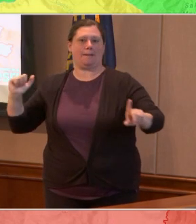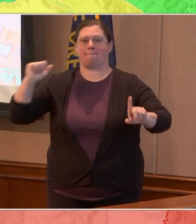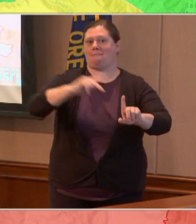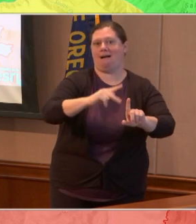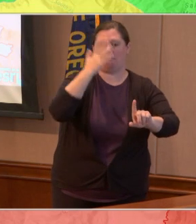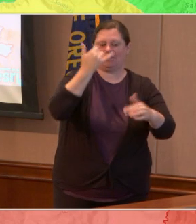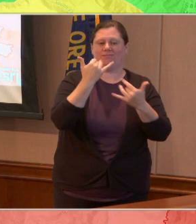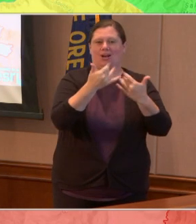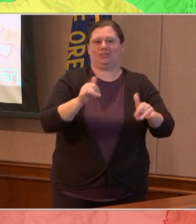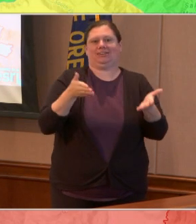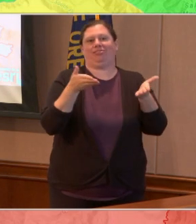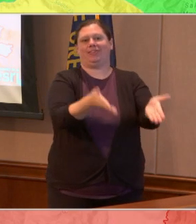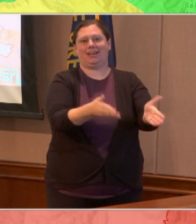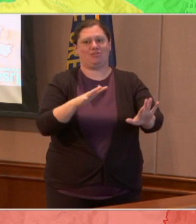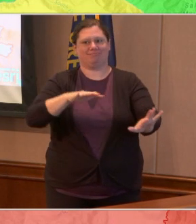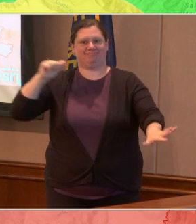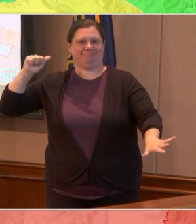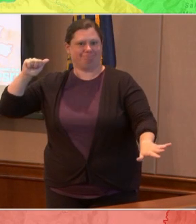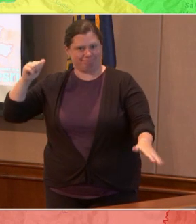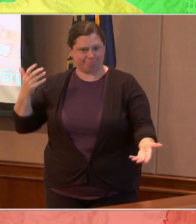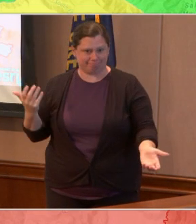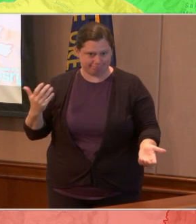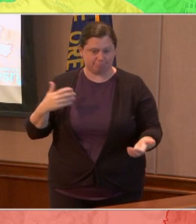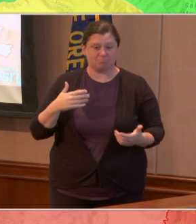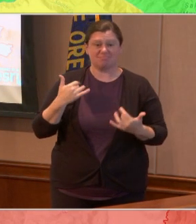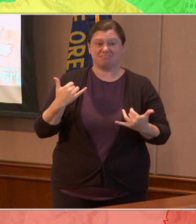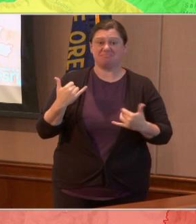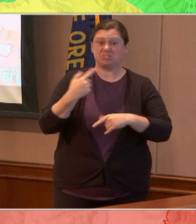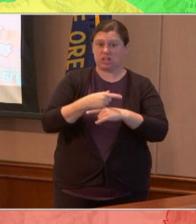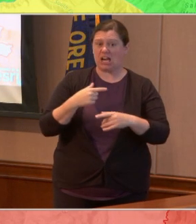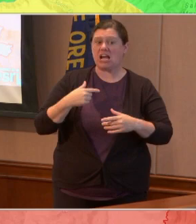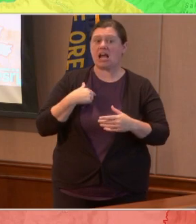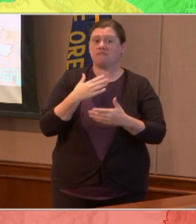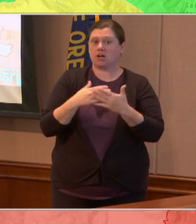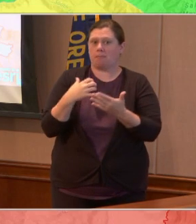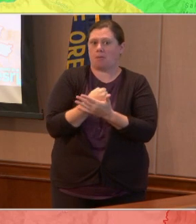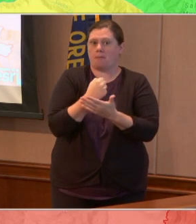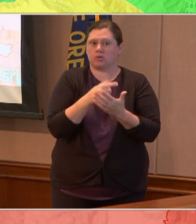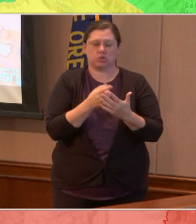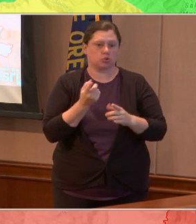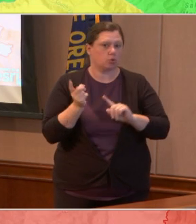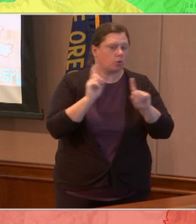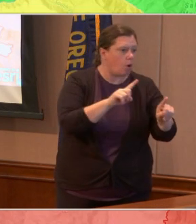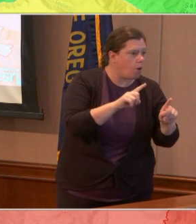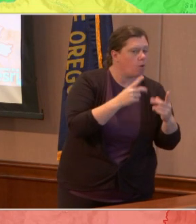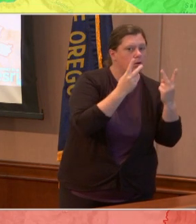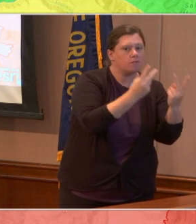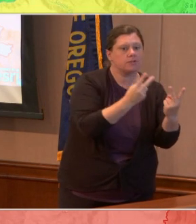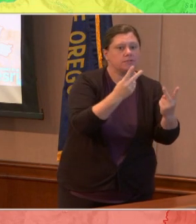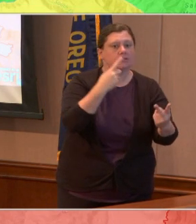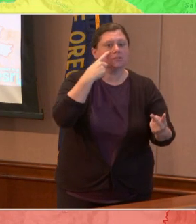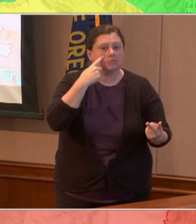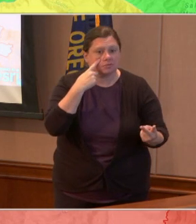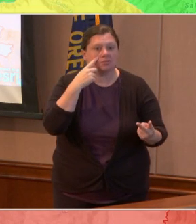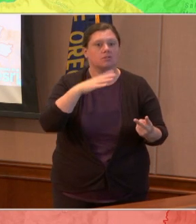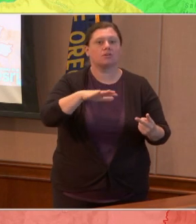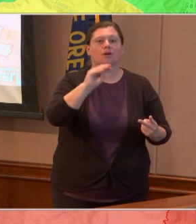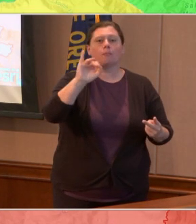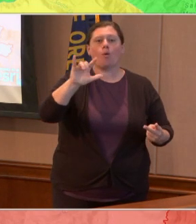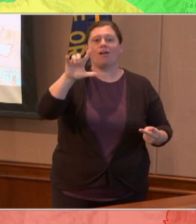In the last few days, I had the opportunity to visit the Malala area, and I've seen firsthand how people are hurting.